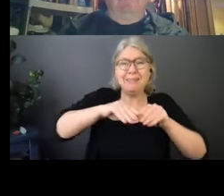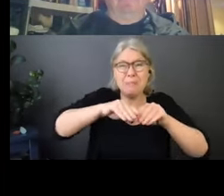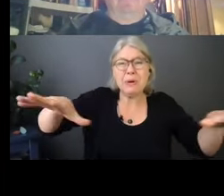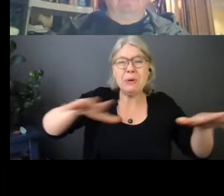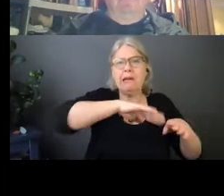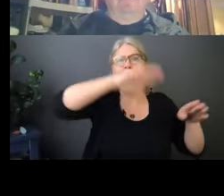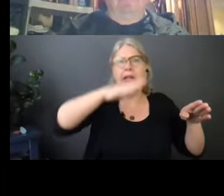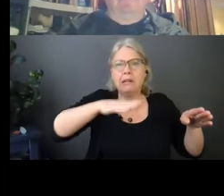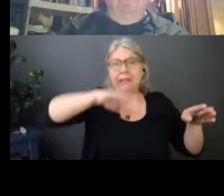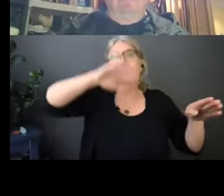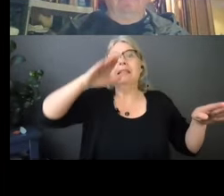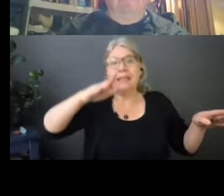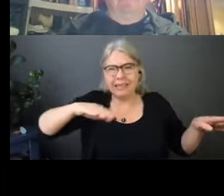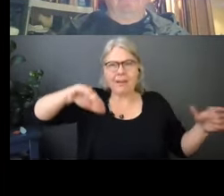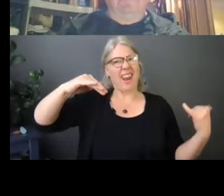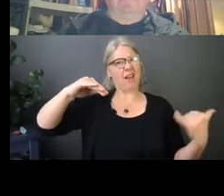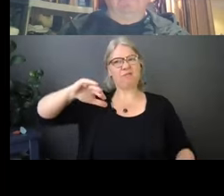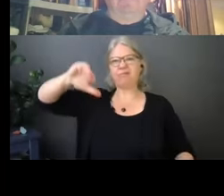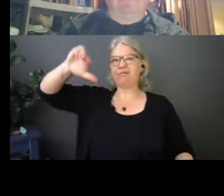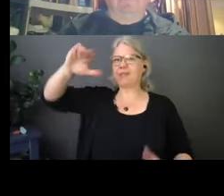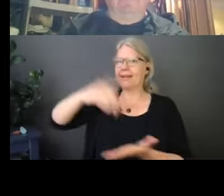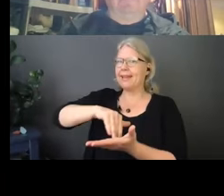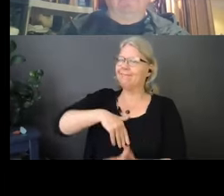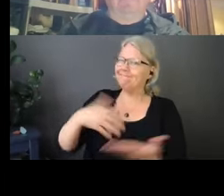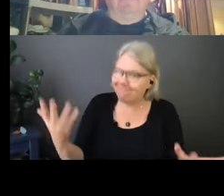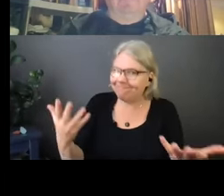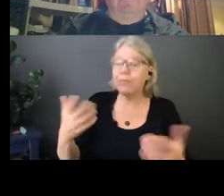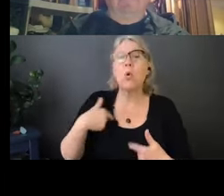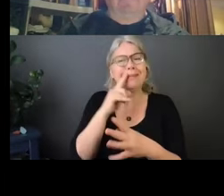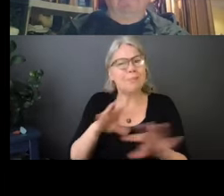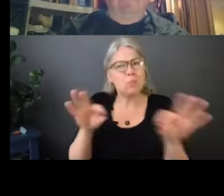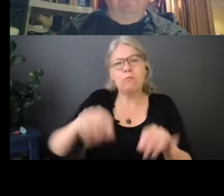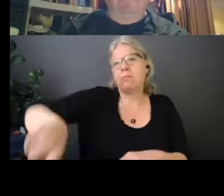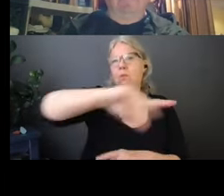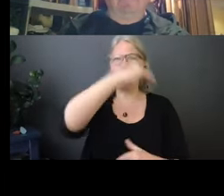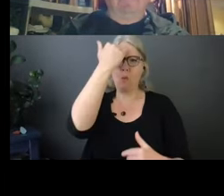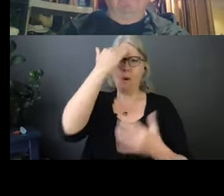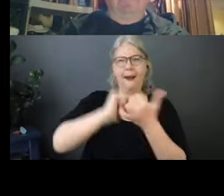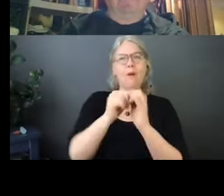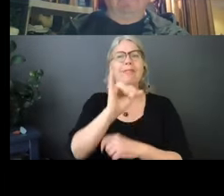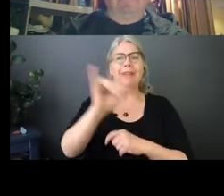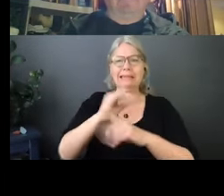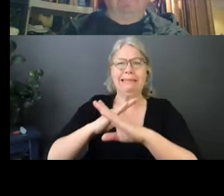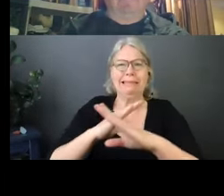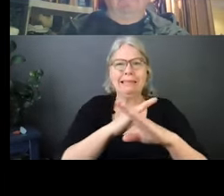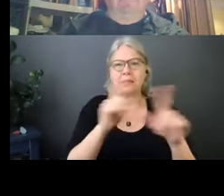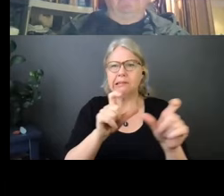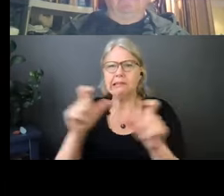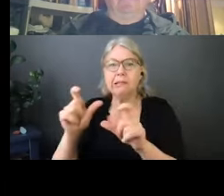what we're here for today. And the routine practices to prevent infections, what causes and how to prevent